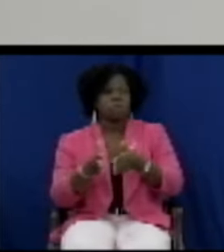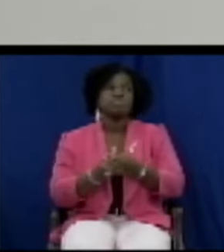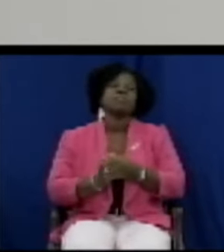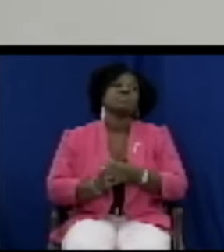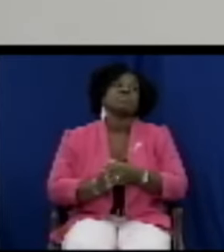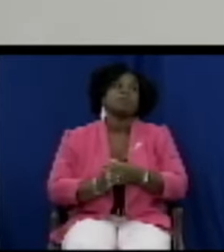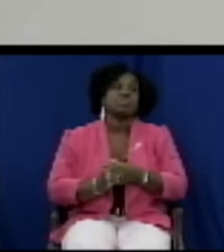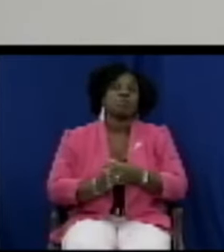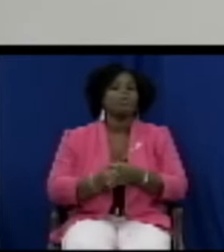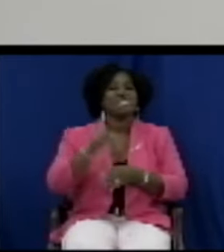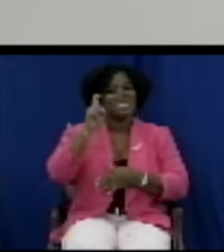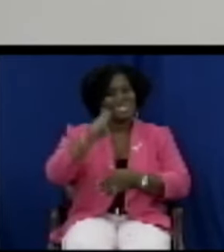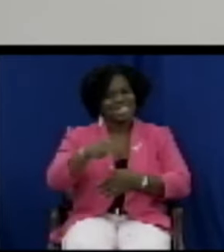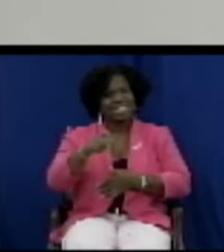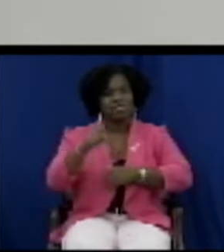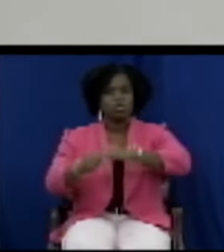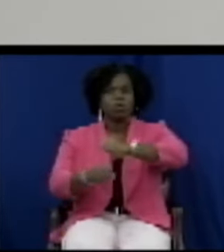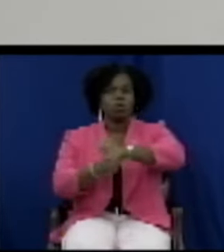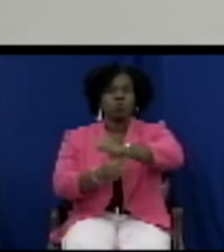to support